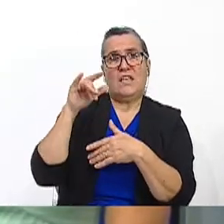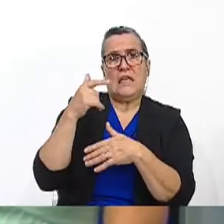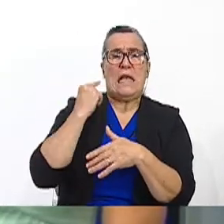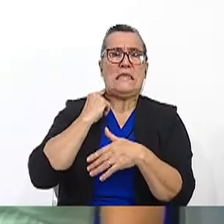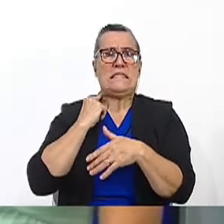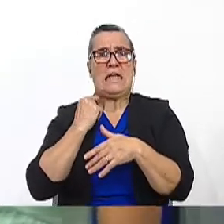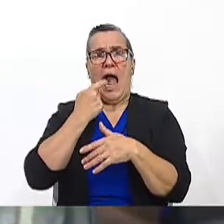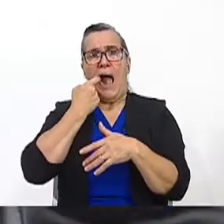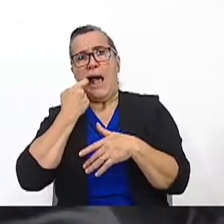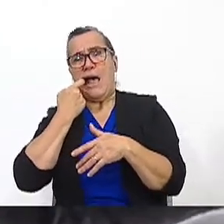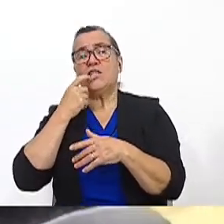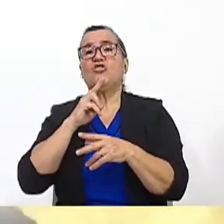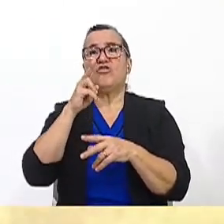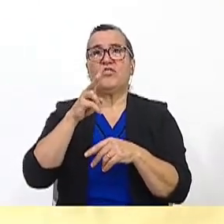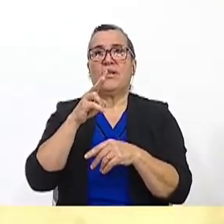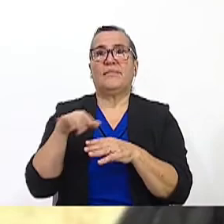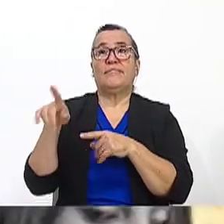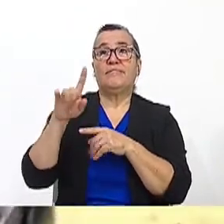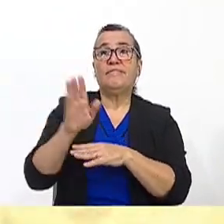is real.